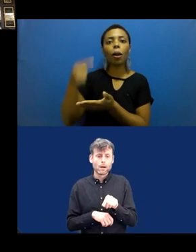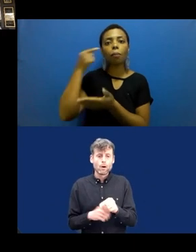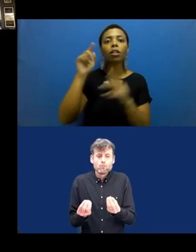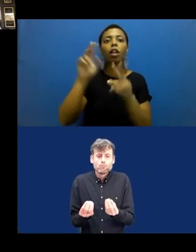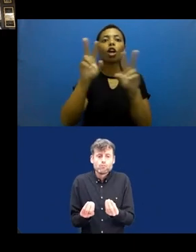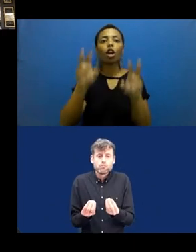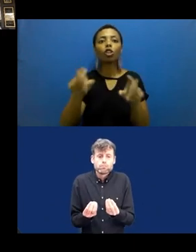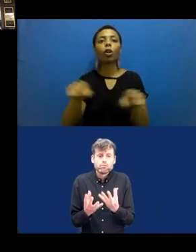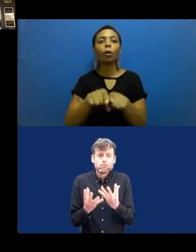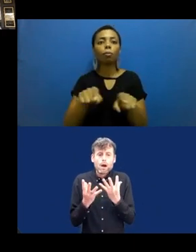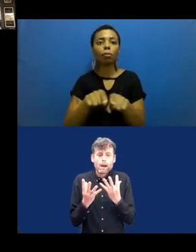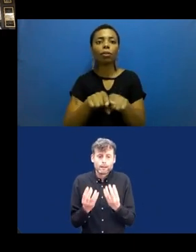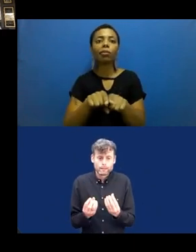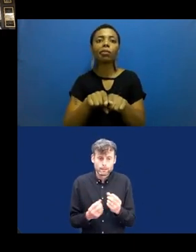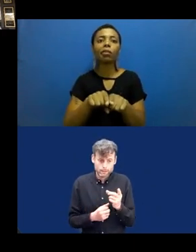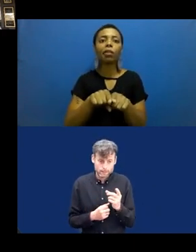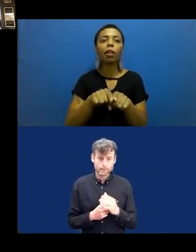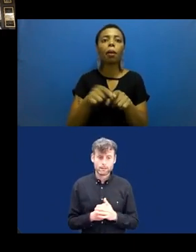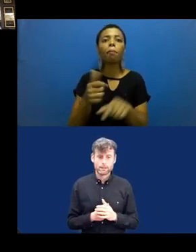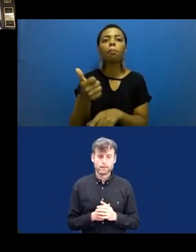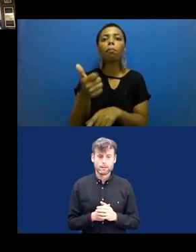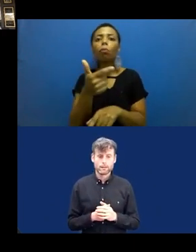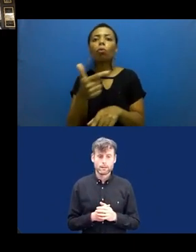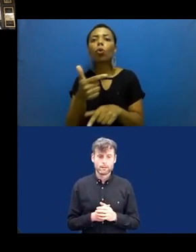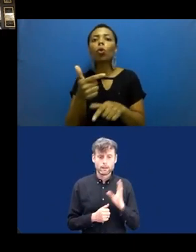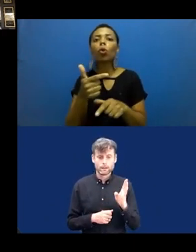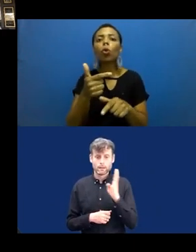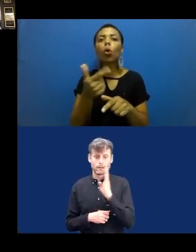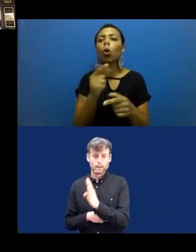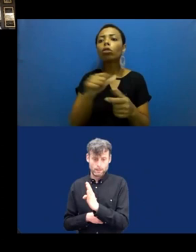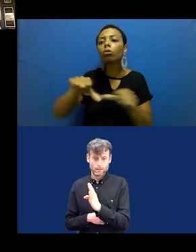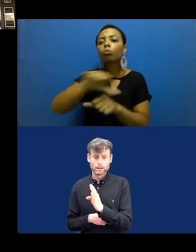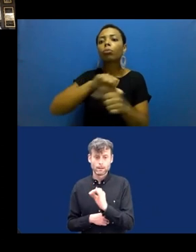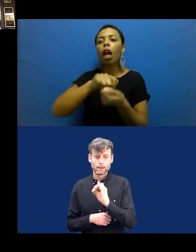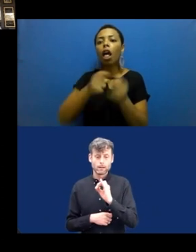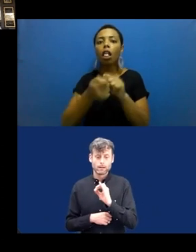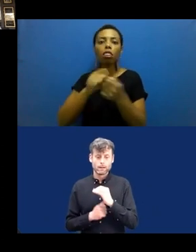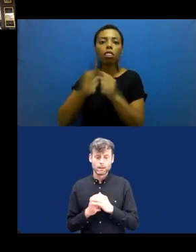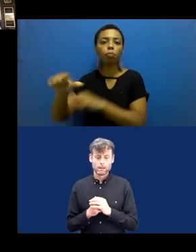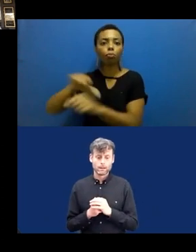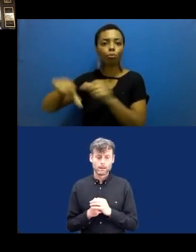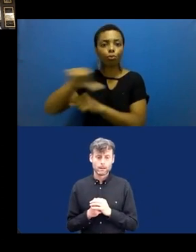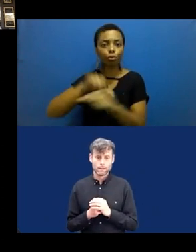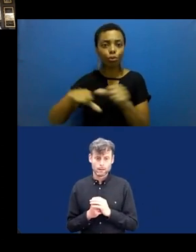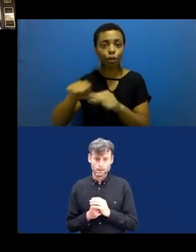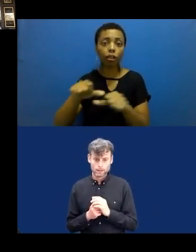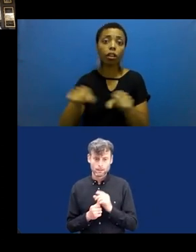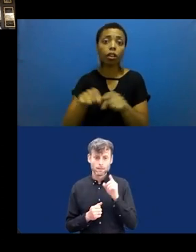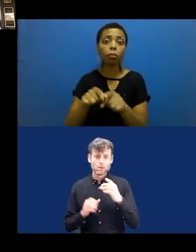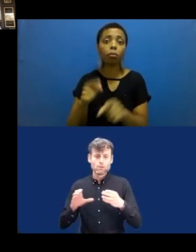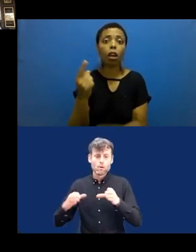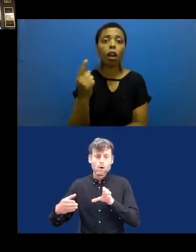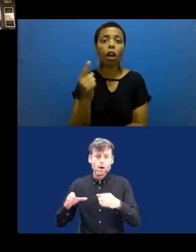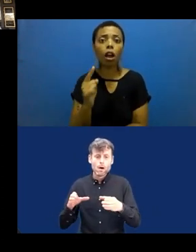Brypens 12, input and output. And the last one is Jotadot, a product for